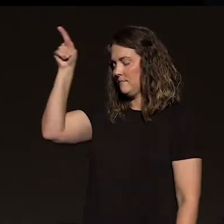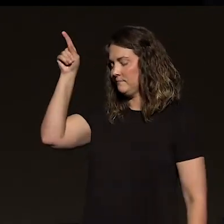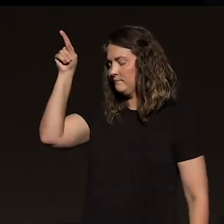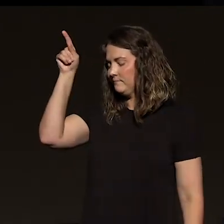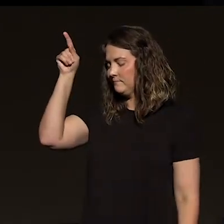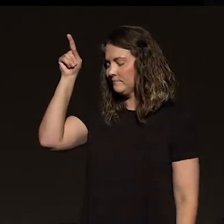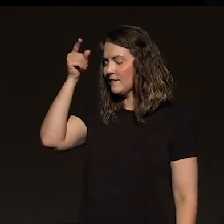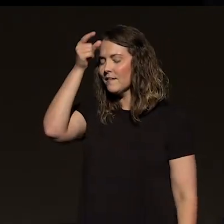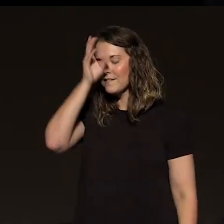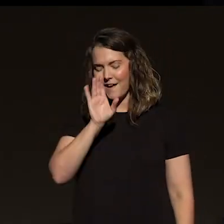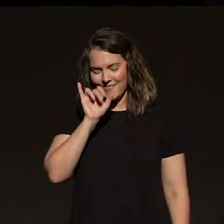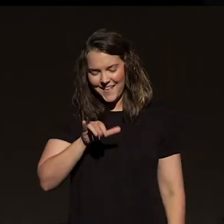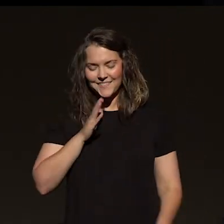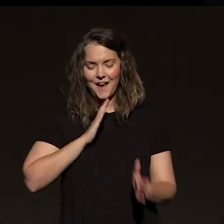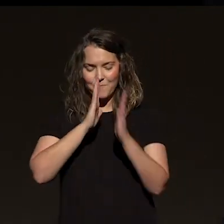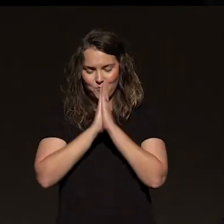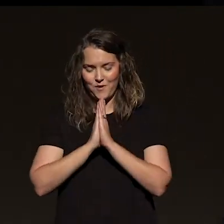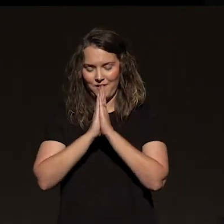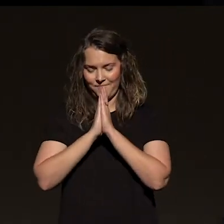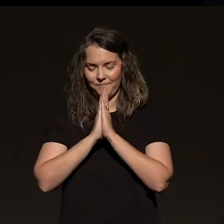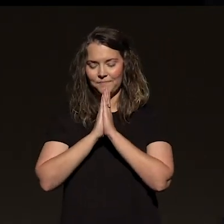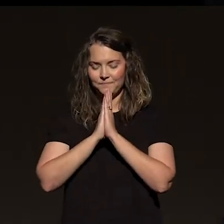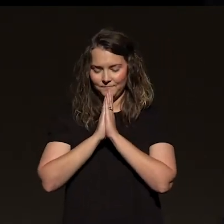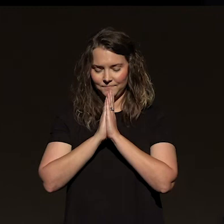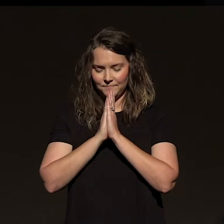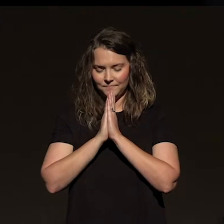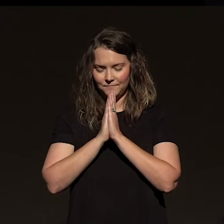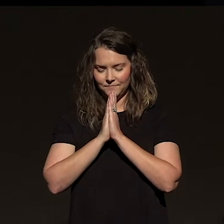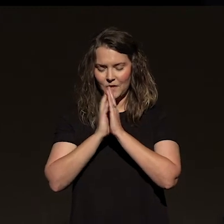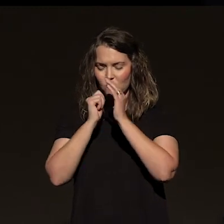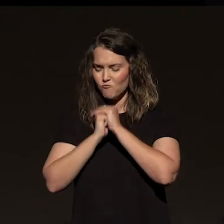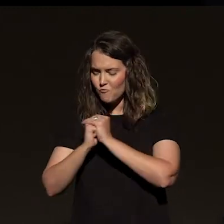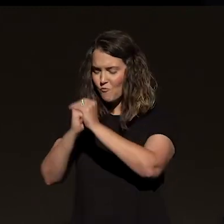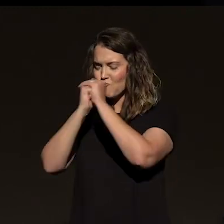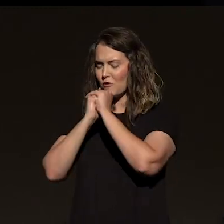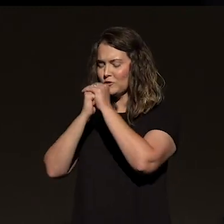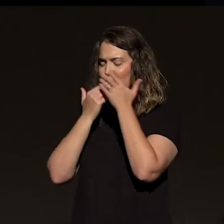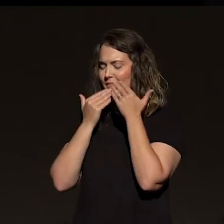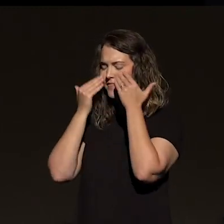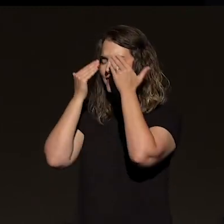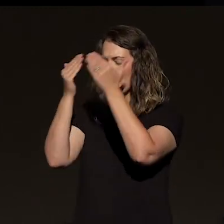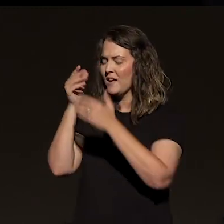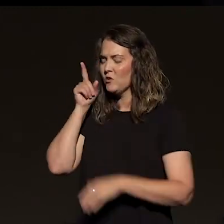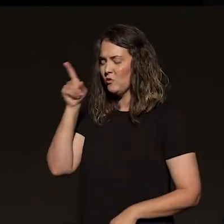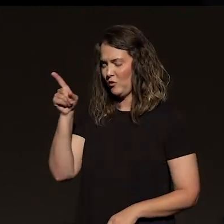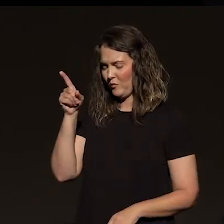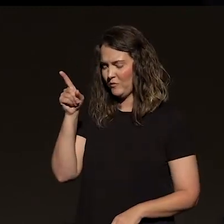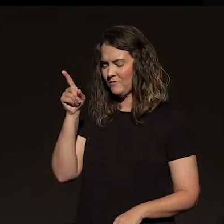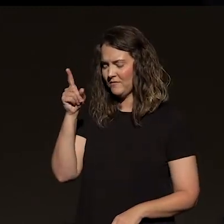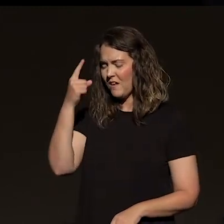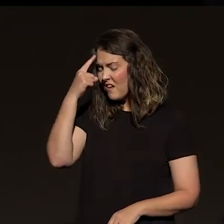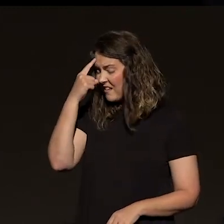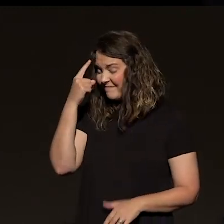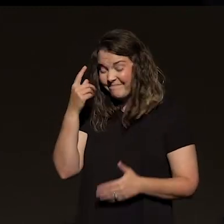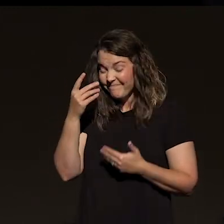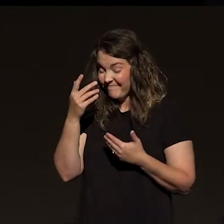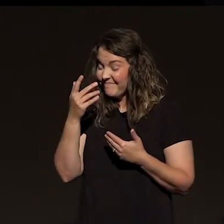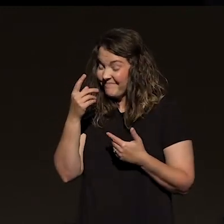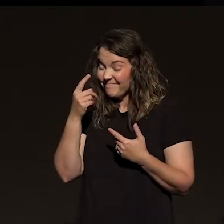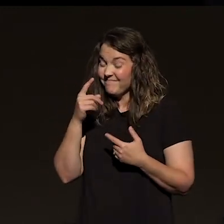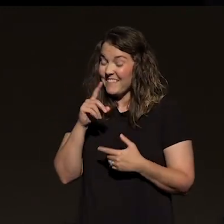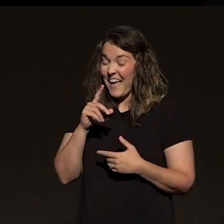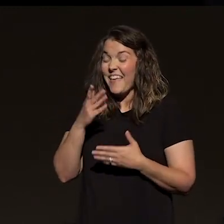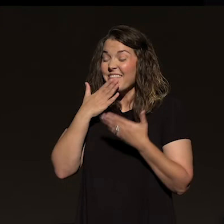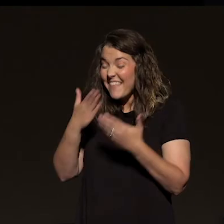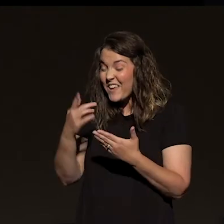God, that's our prayer today, is that you would hear us just worship you and thank you. God, I thank you in a weird way, even for the storms that are revealing,